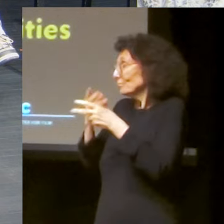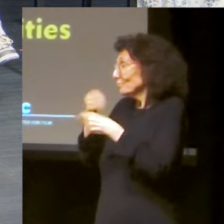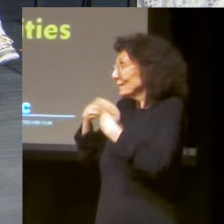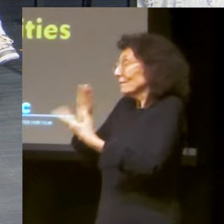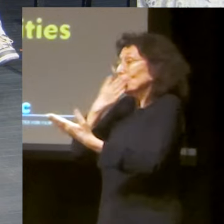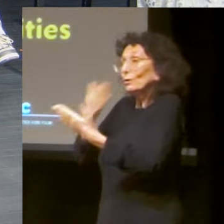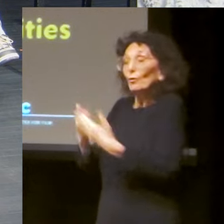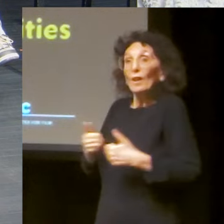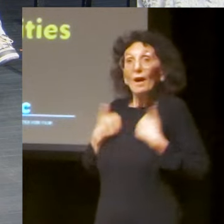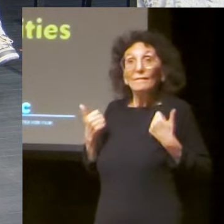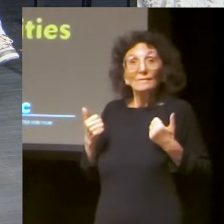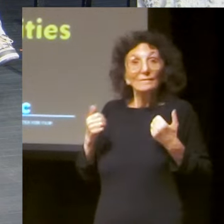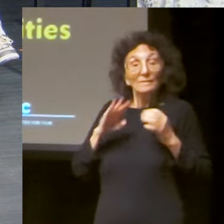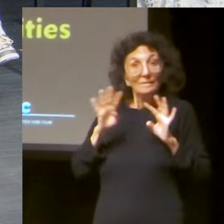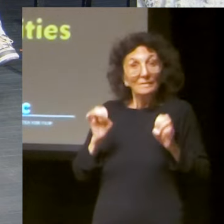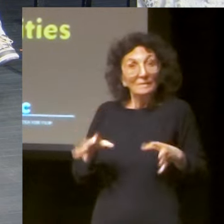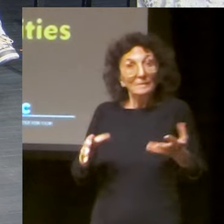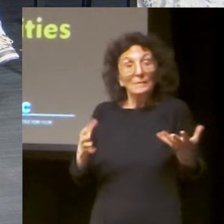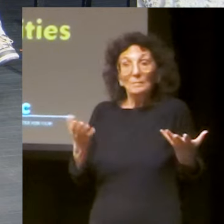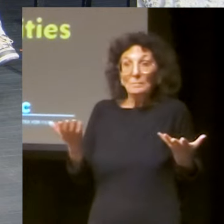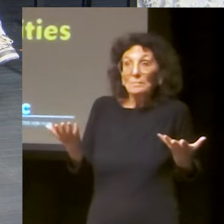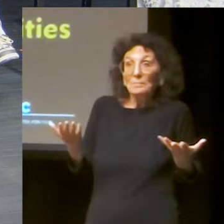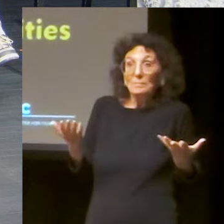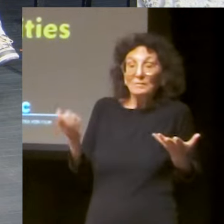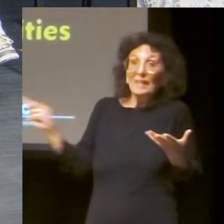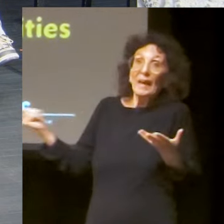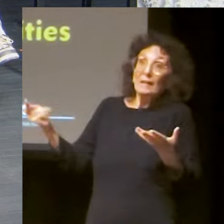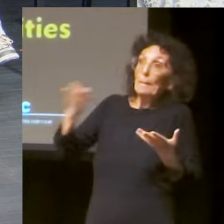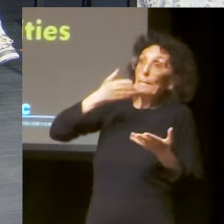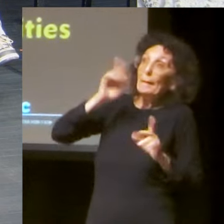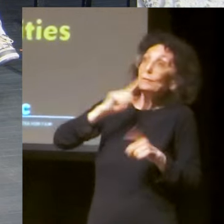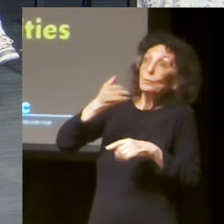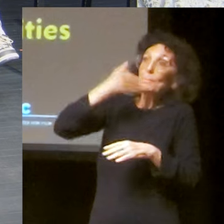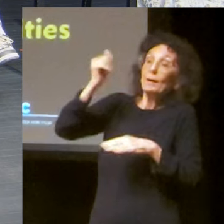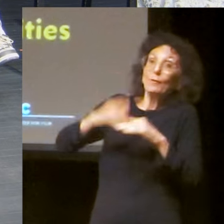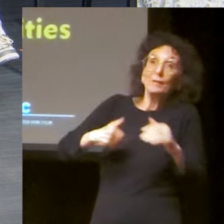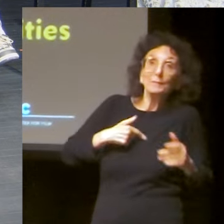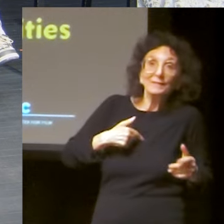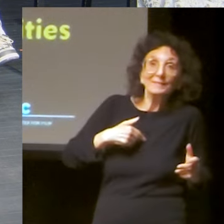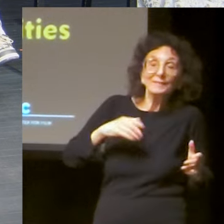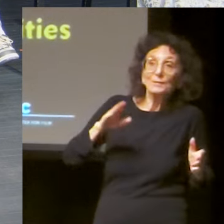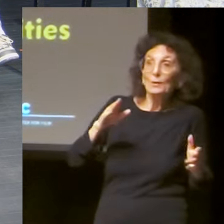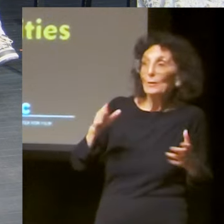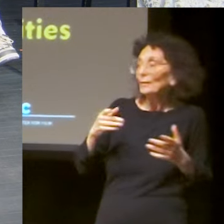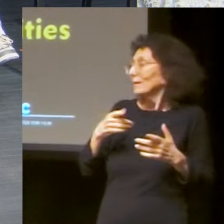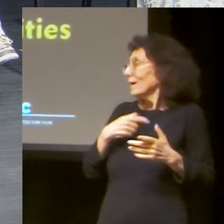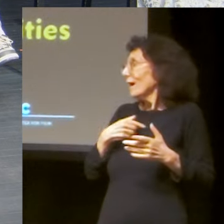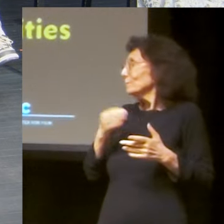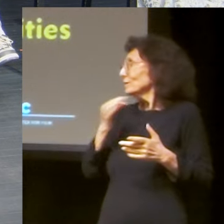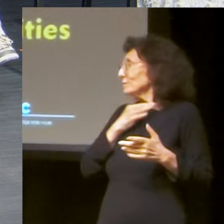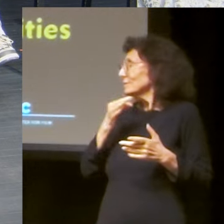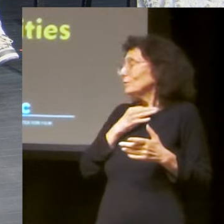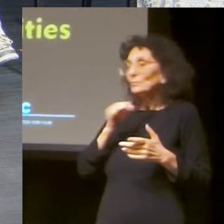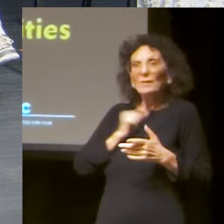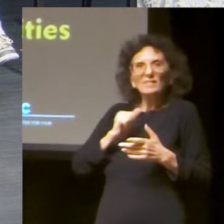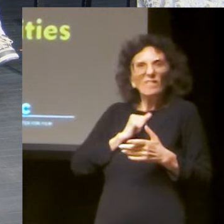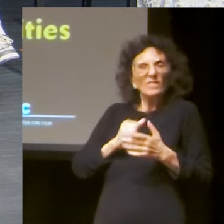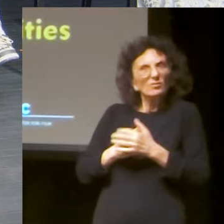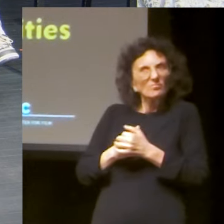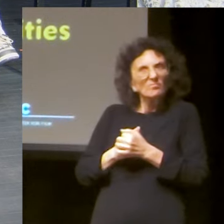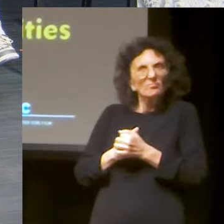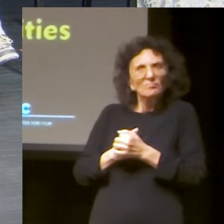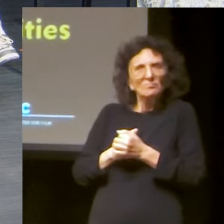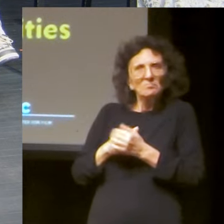John felt supported, um, in their effort to give Derek the best life, you know, is a question they, they're,